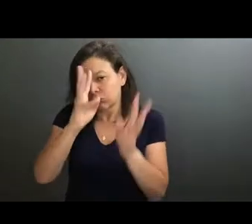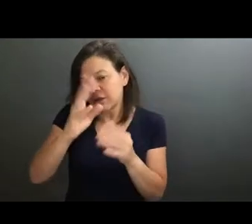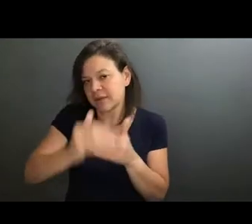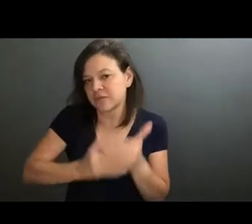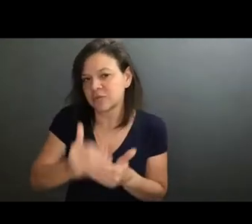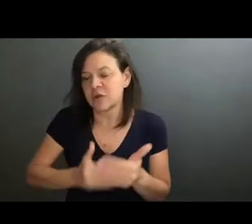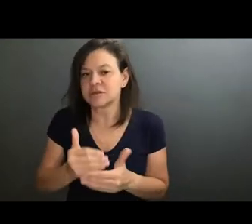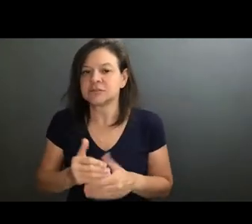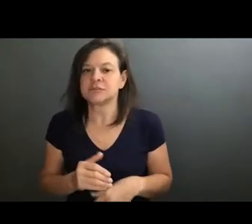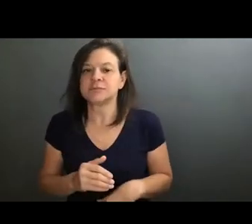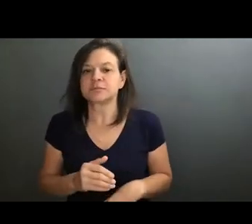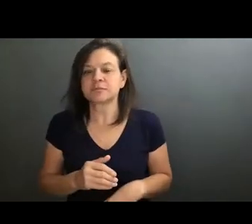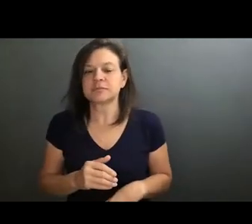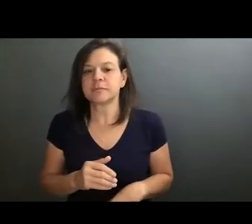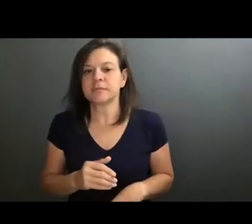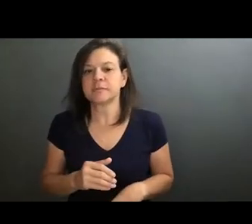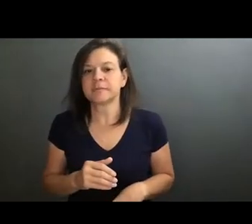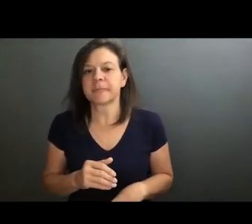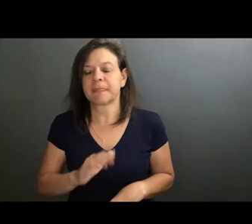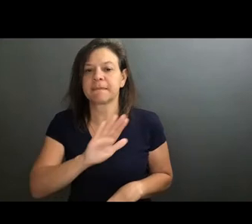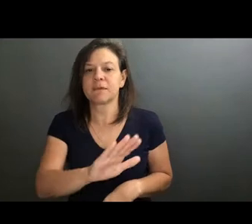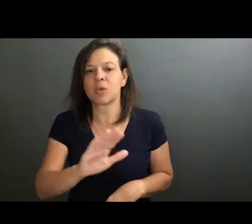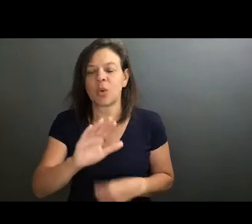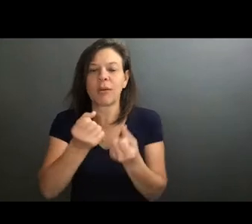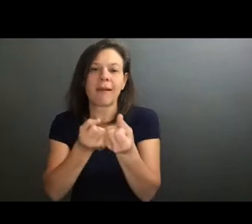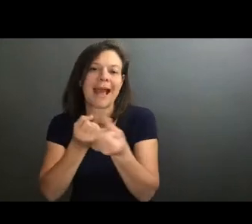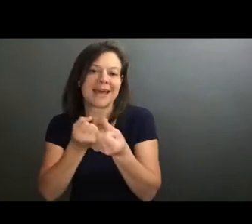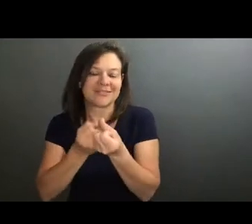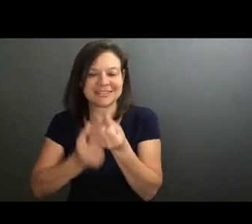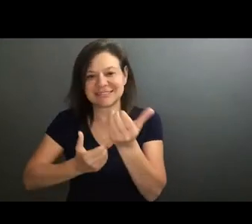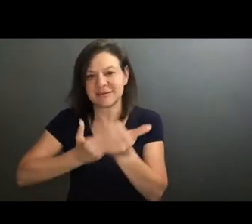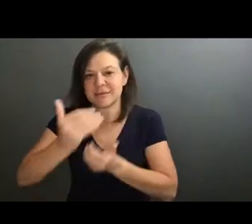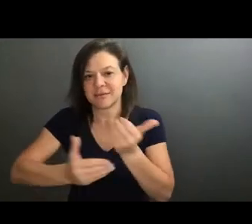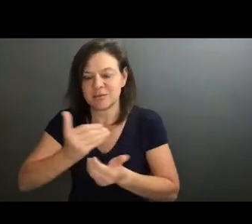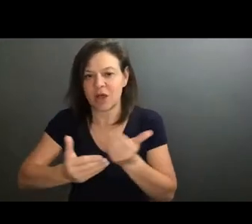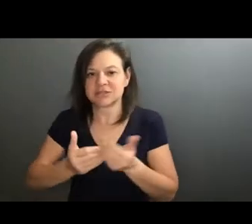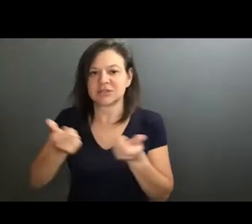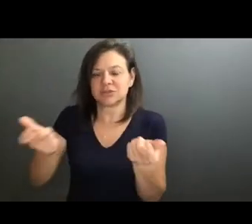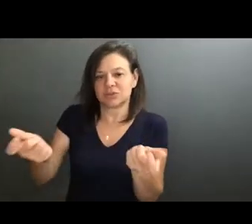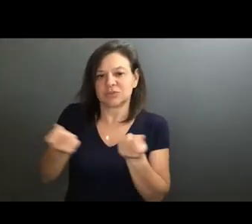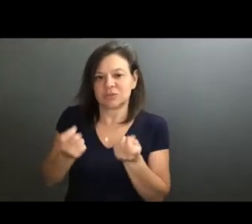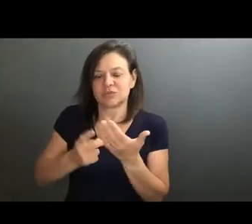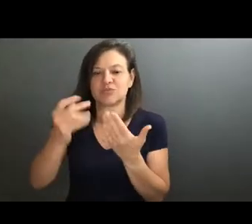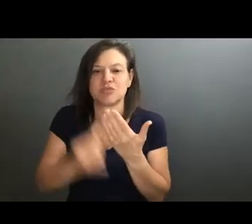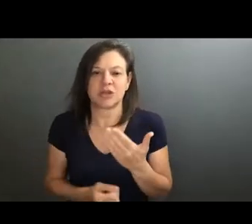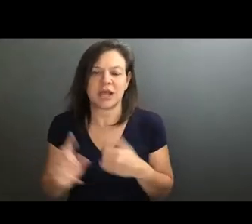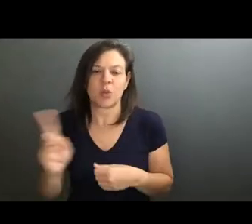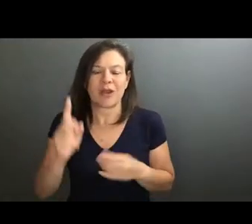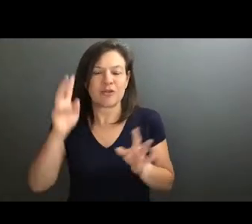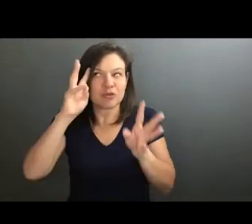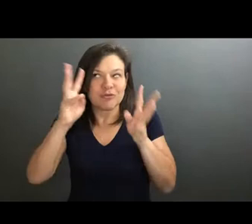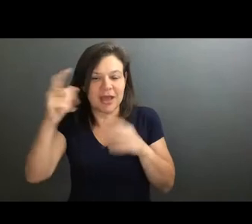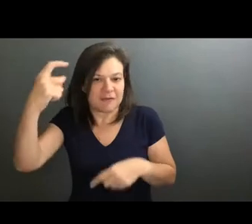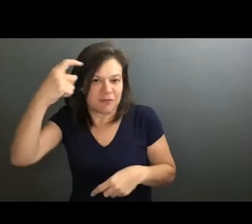sort of advocacy process of getting these projects going and where your creative brain is.